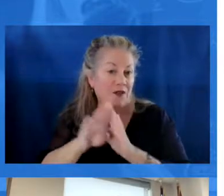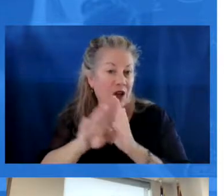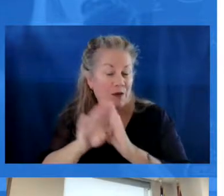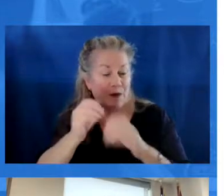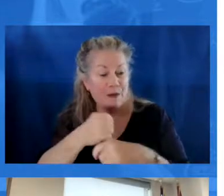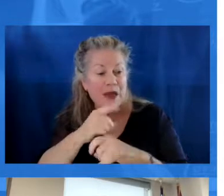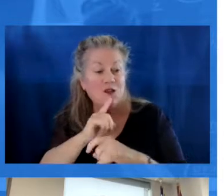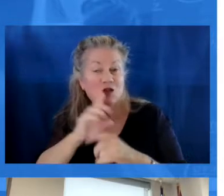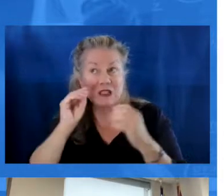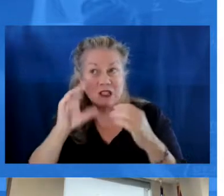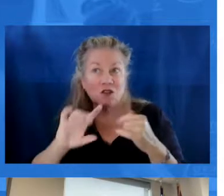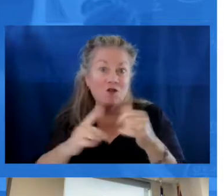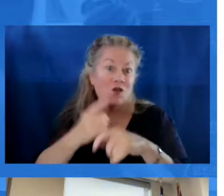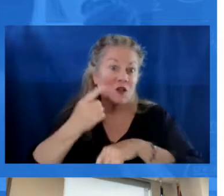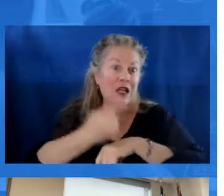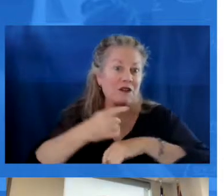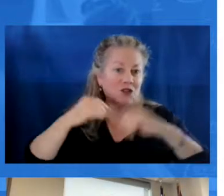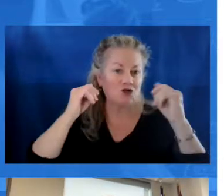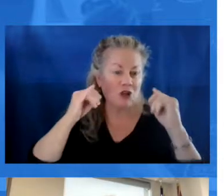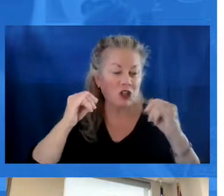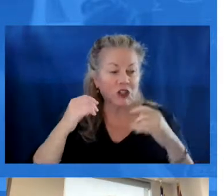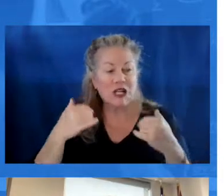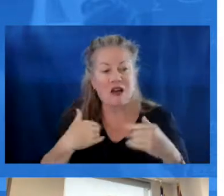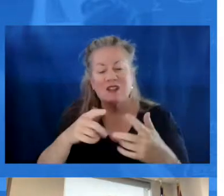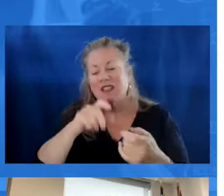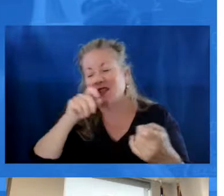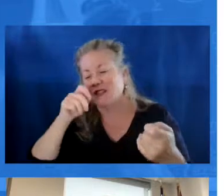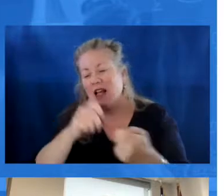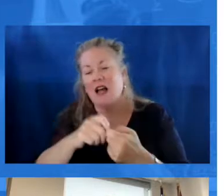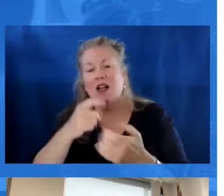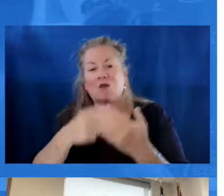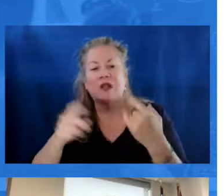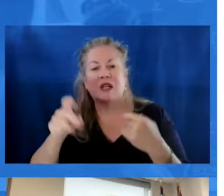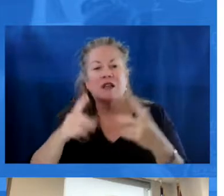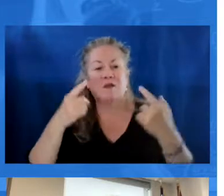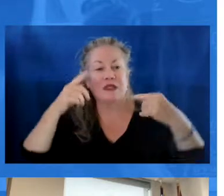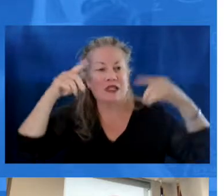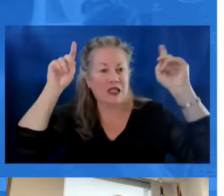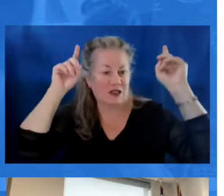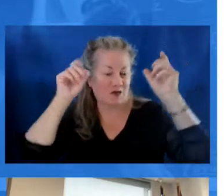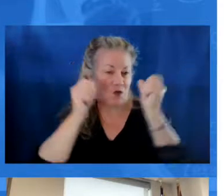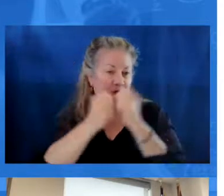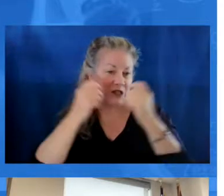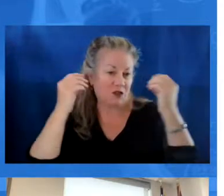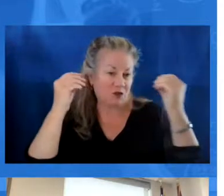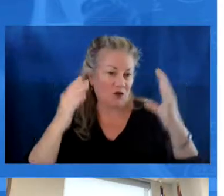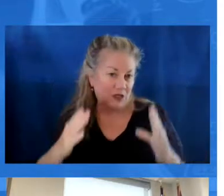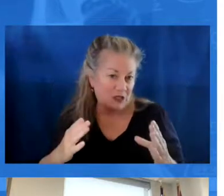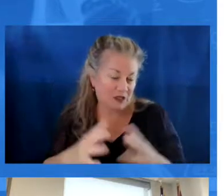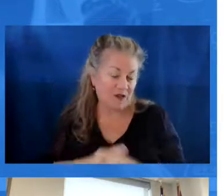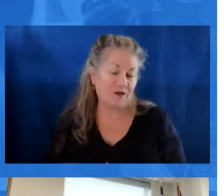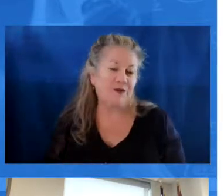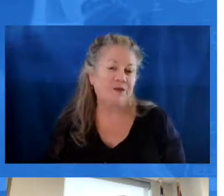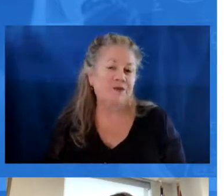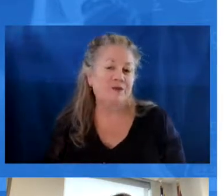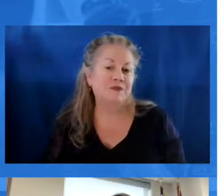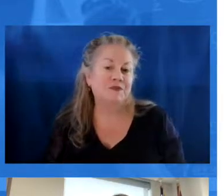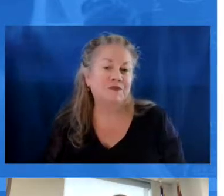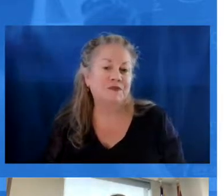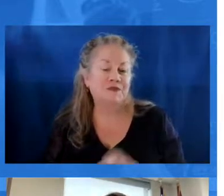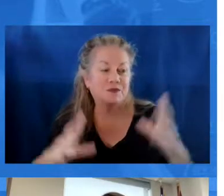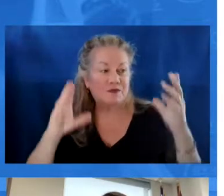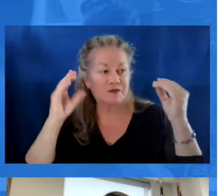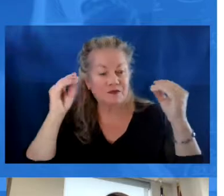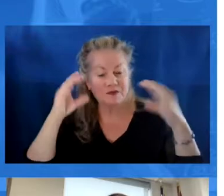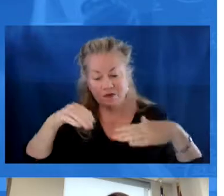They want to ensure that teachers on their first day of instruction have exactly what they need in order to be successful with students. We also